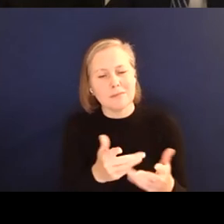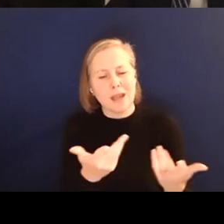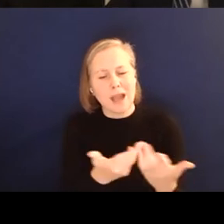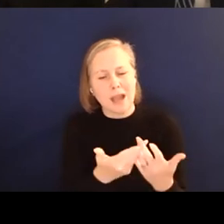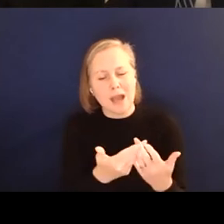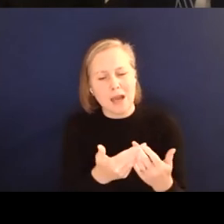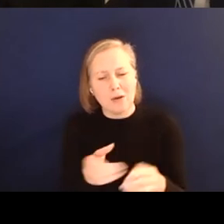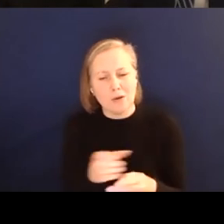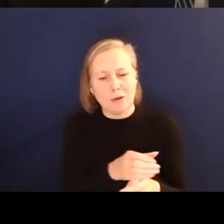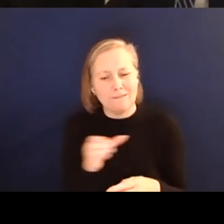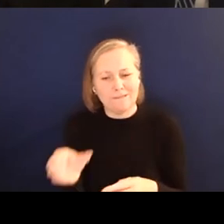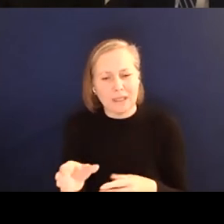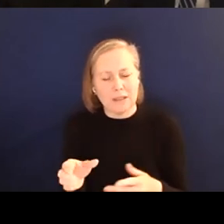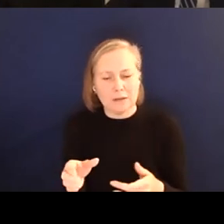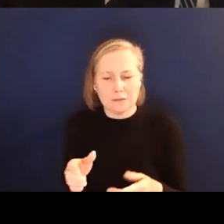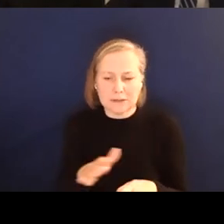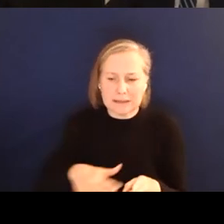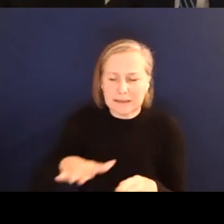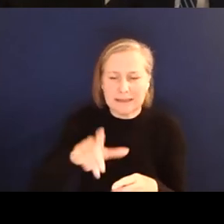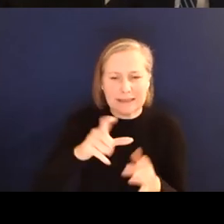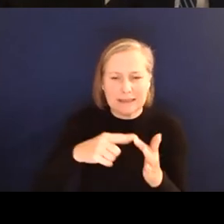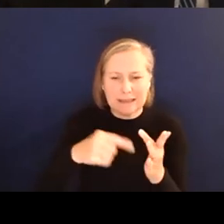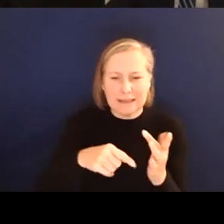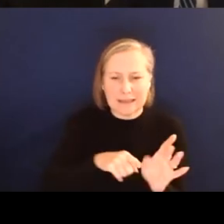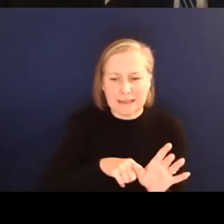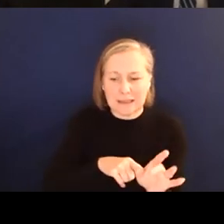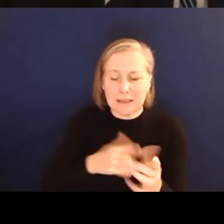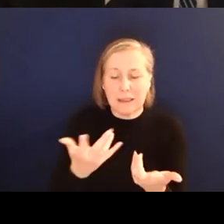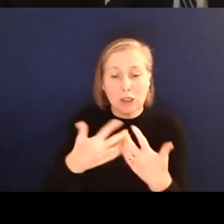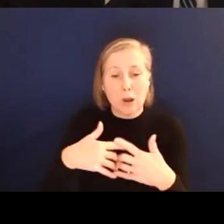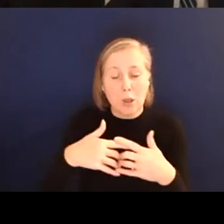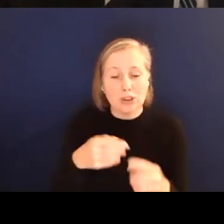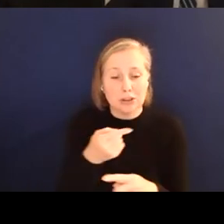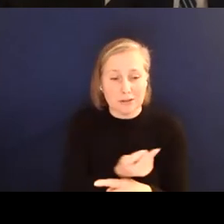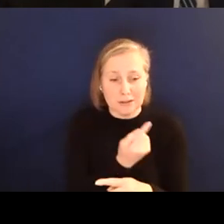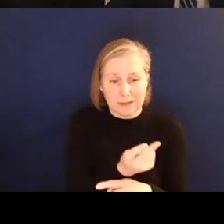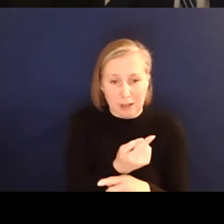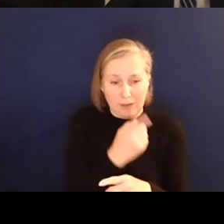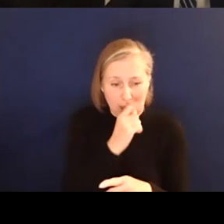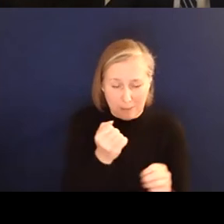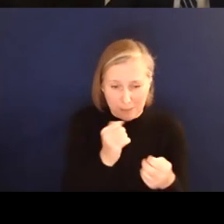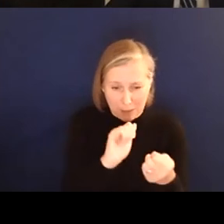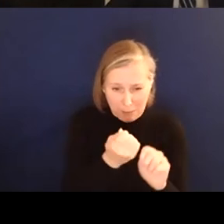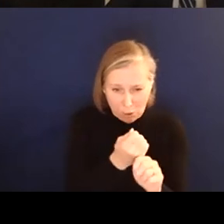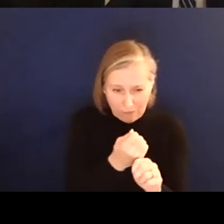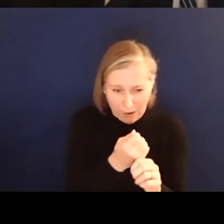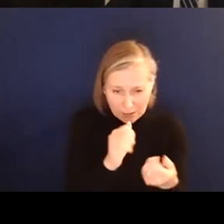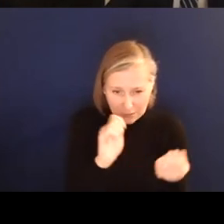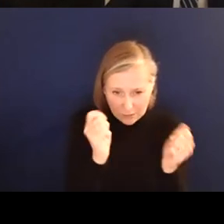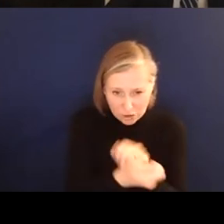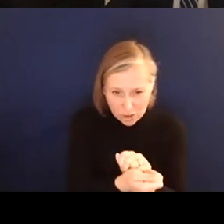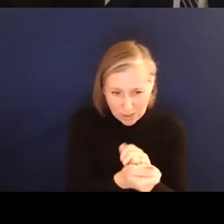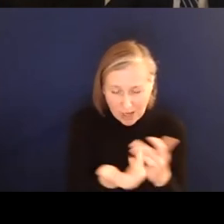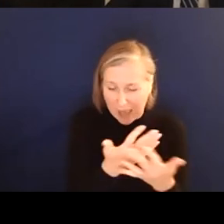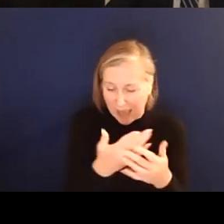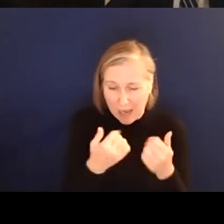city? Well, the, the technology itself can be modified to fit any sort of, any sort of vehicle